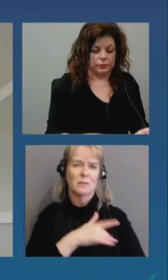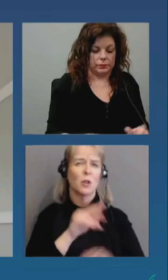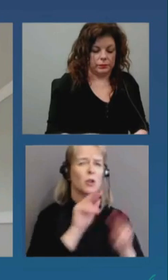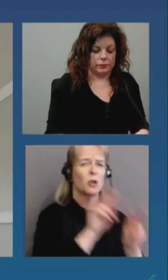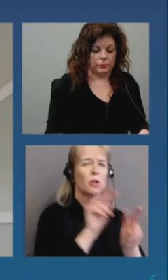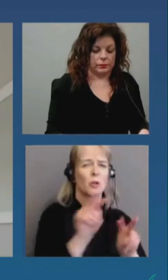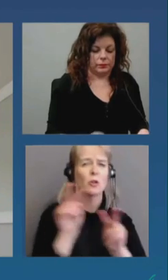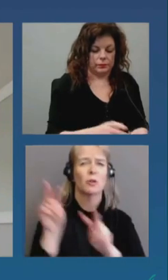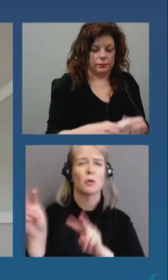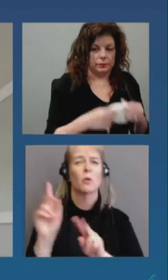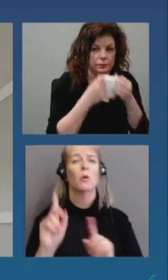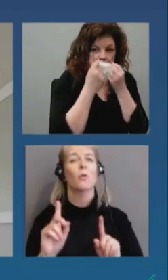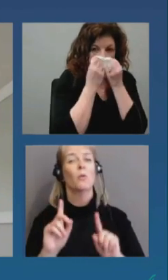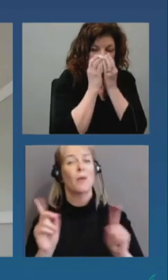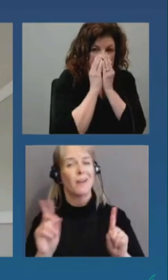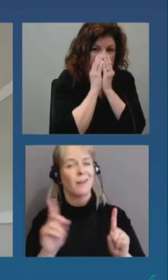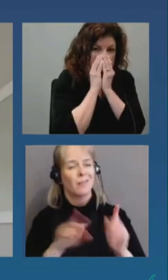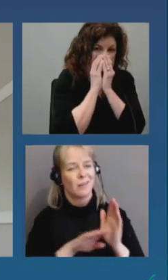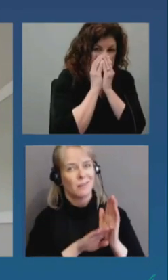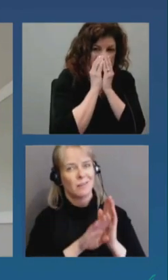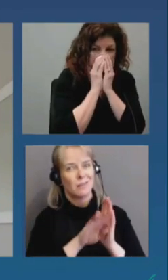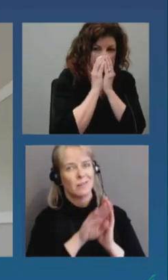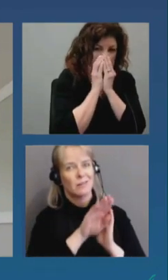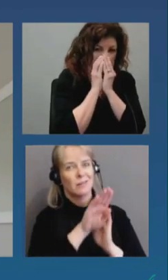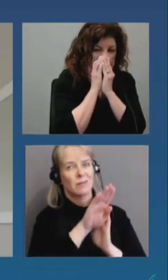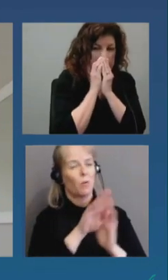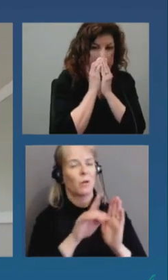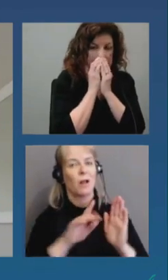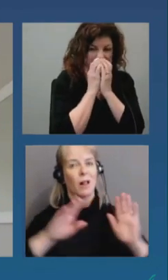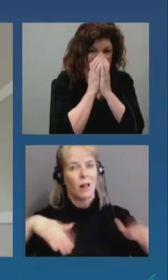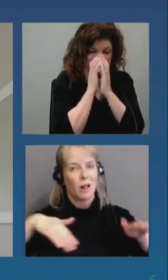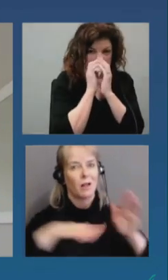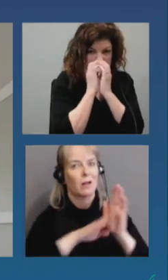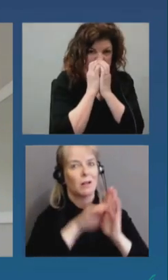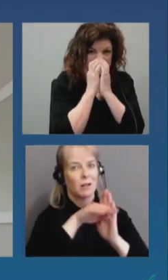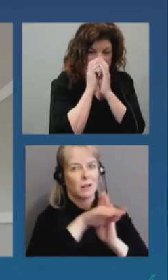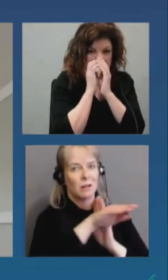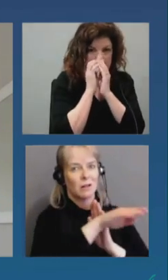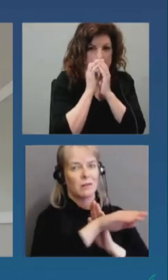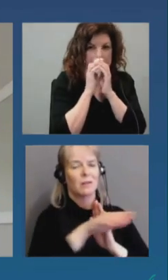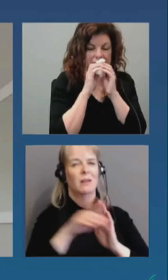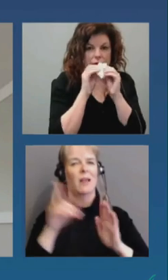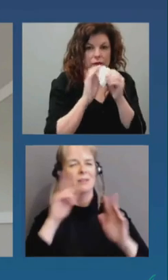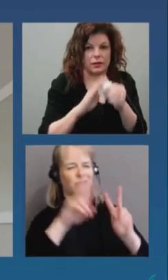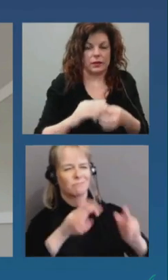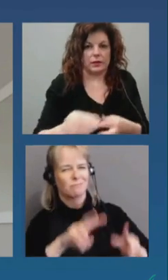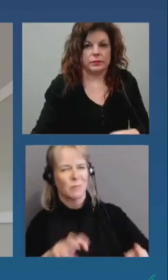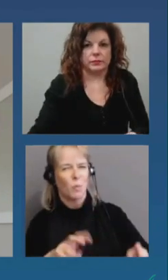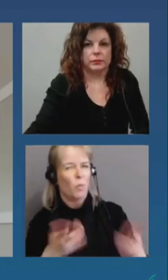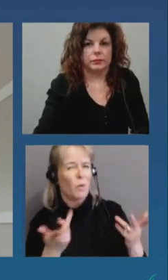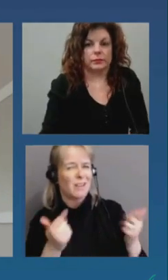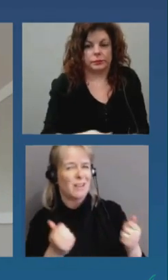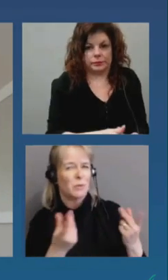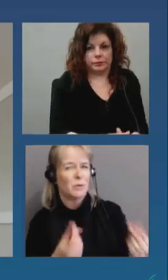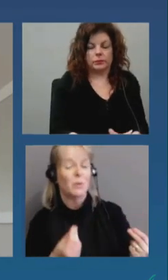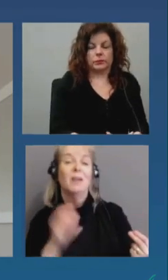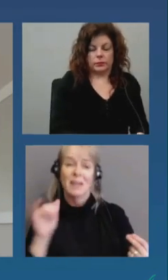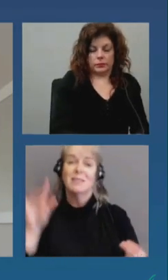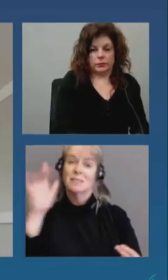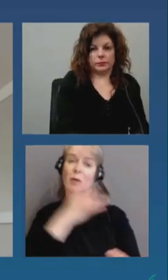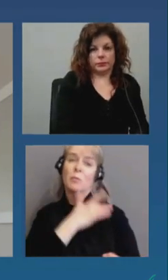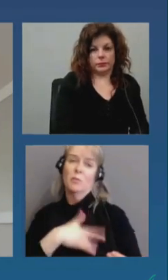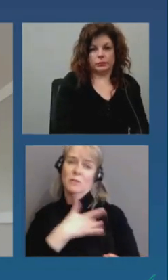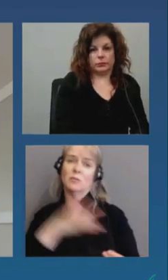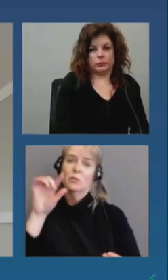not flattening the curve is not turning what else can be done and and that is that is a provincial question uh